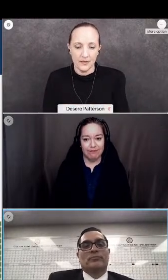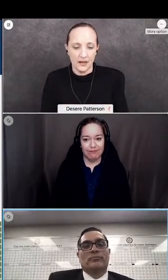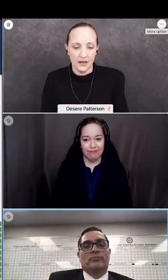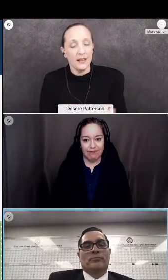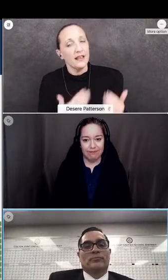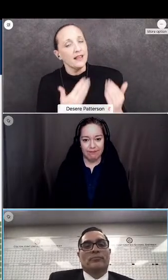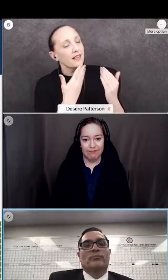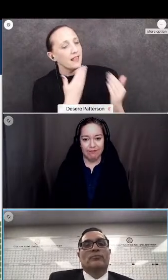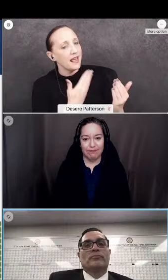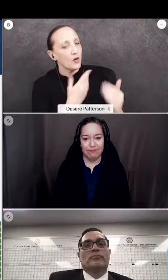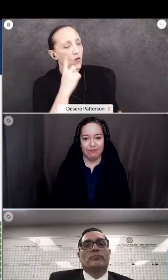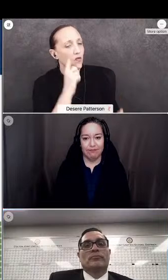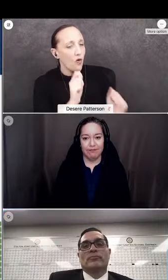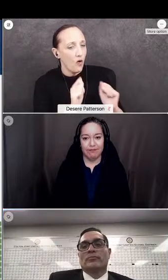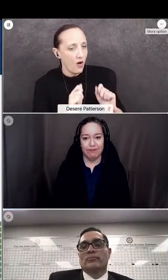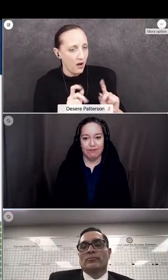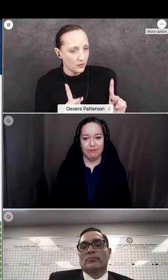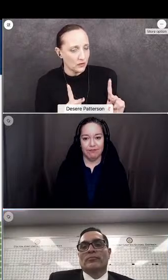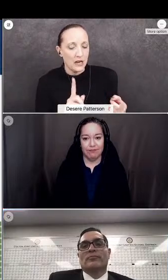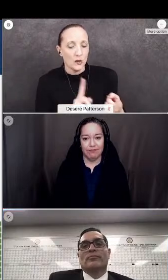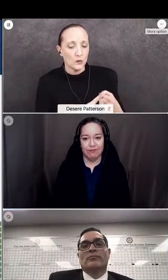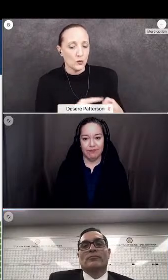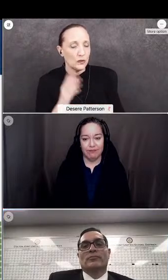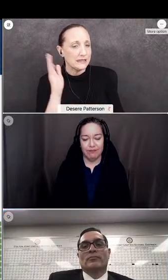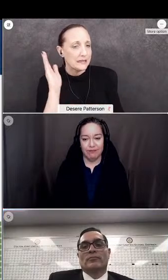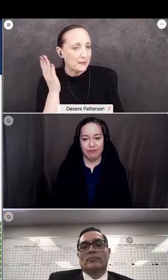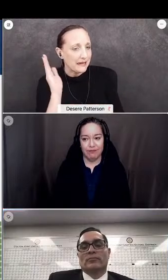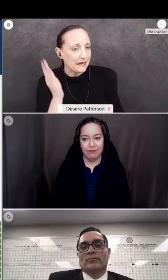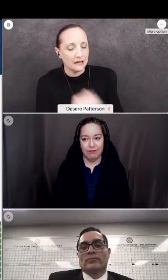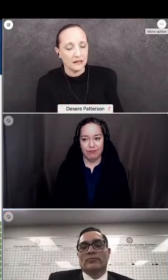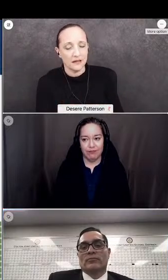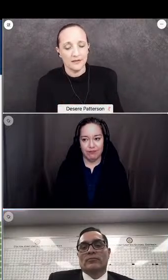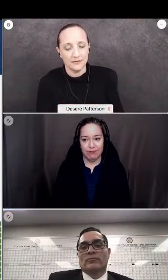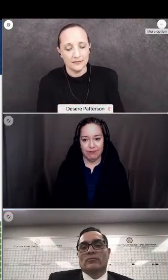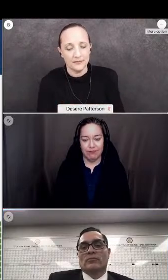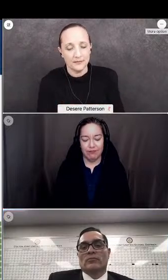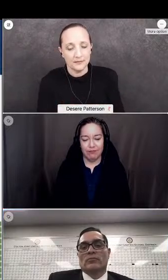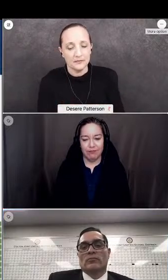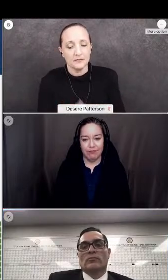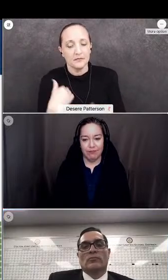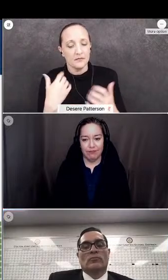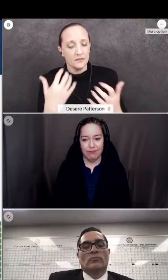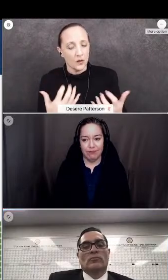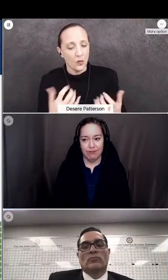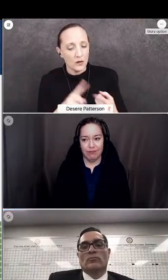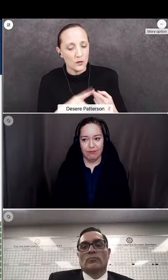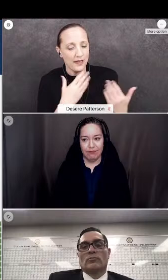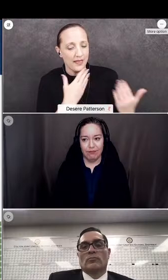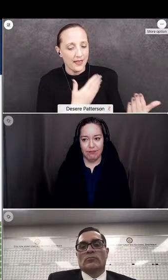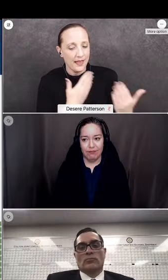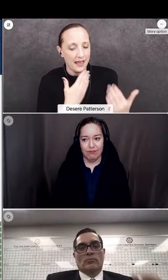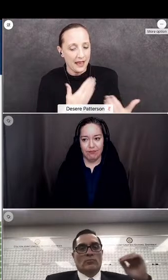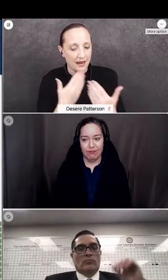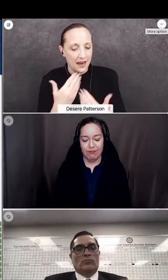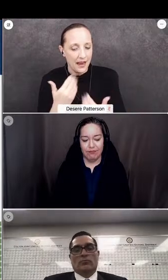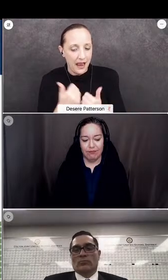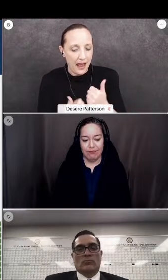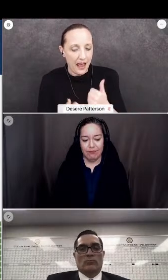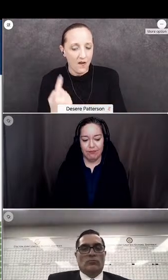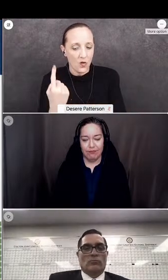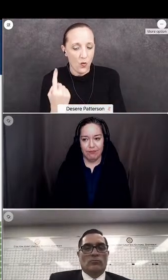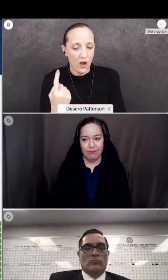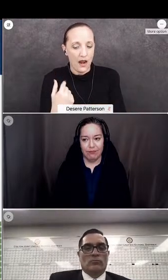for the opportunity to speak. And I'd like to thank everyone that I